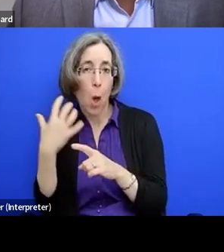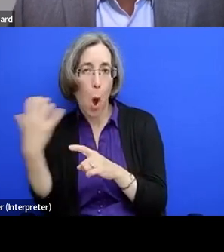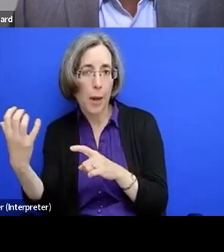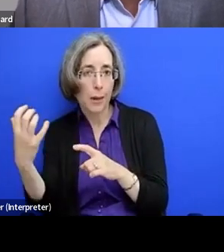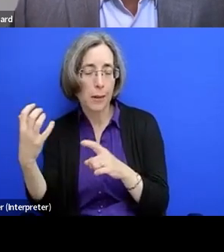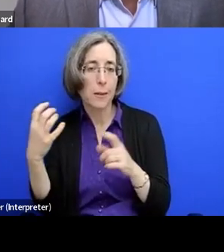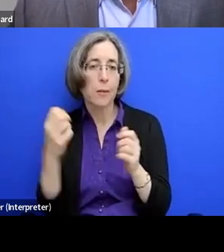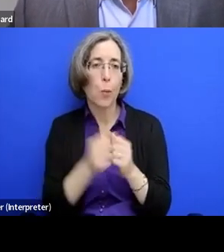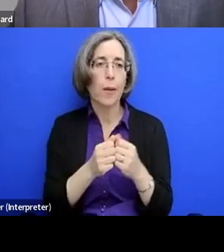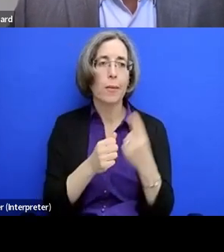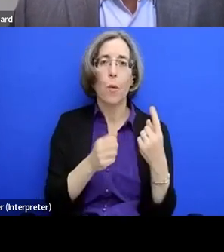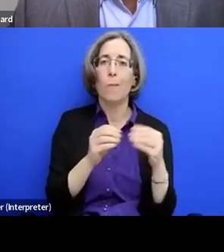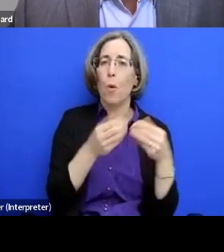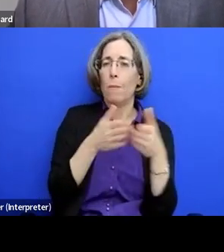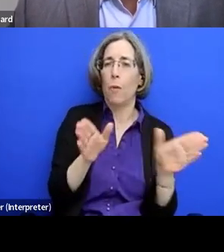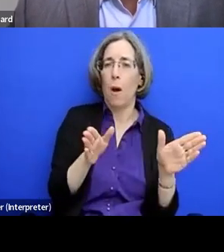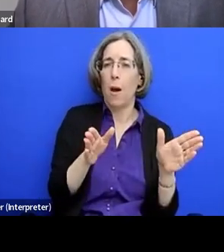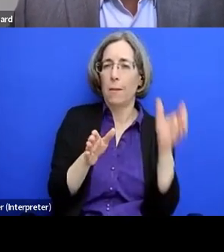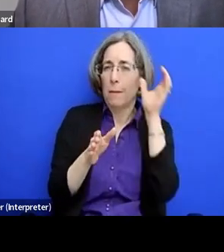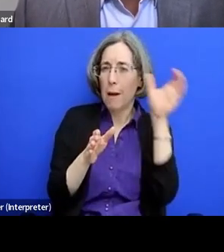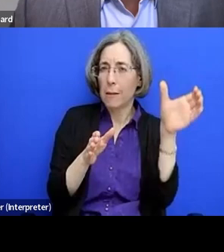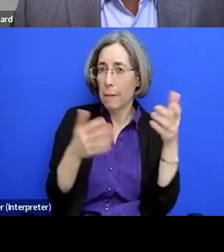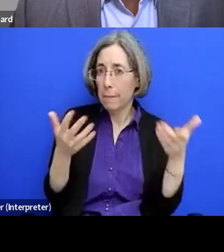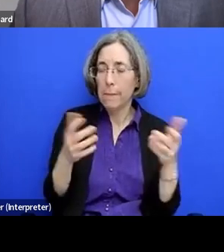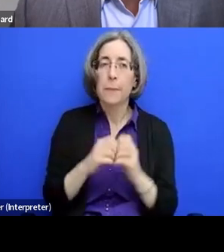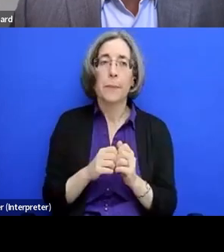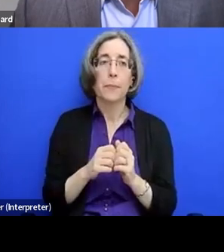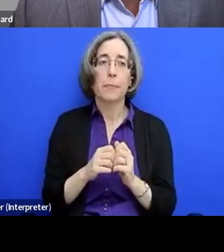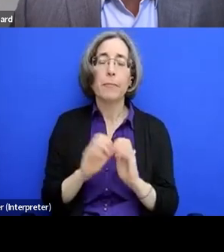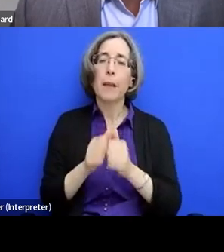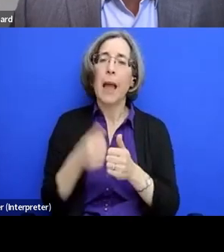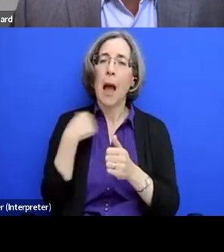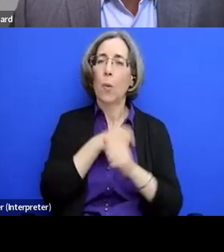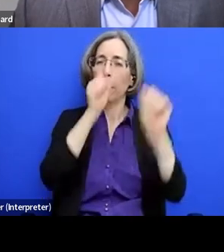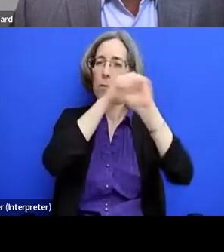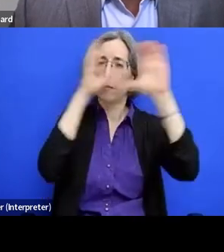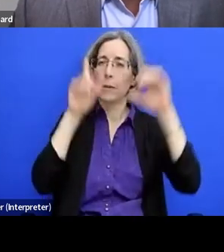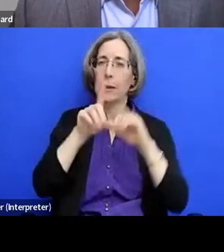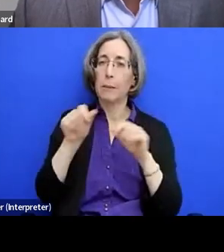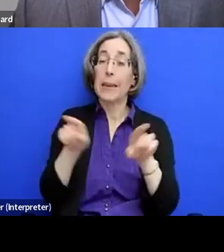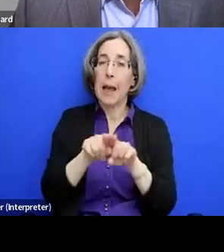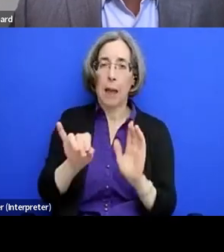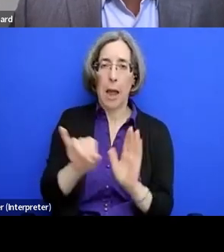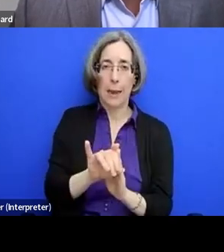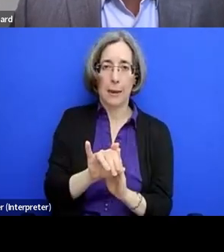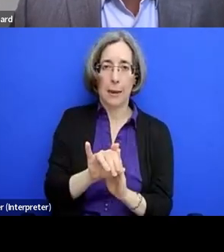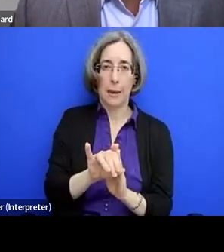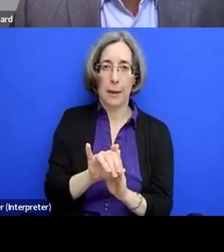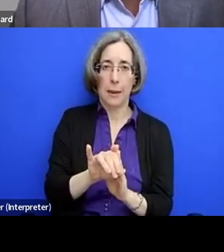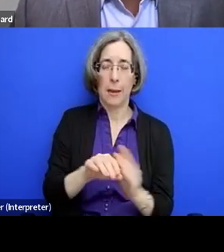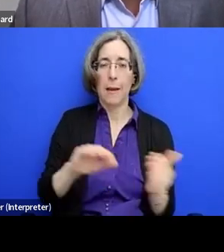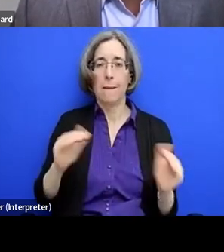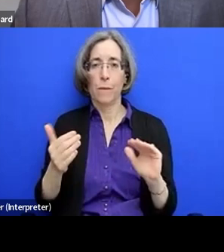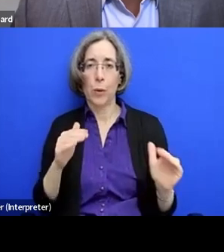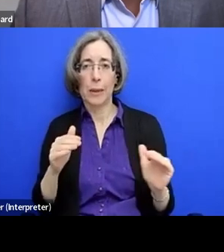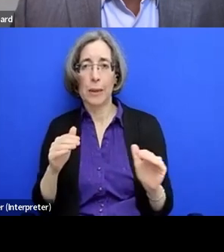broader idea, um, which is how we think about disability as an identity versus disability as a